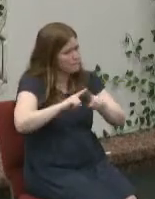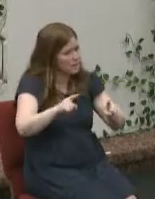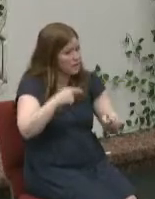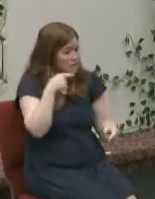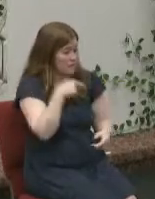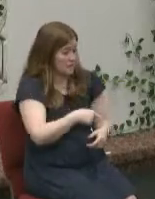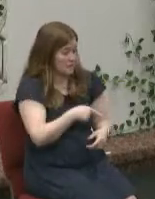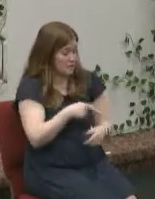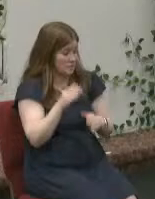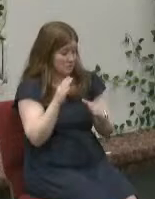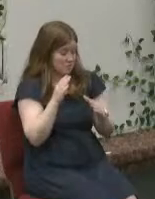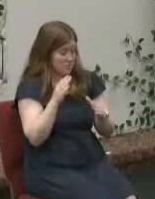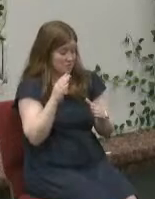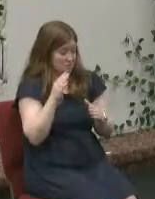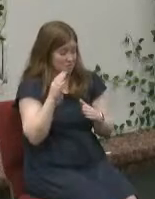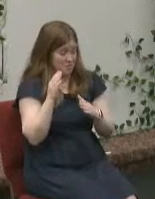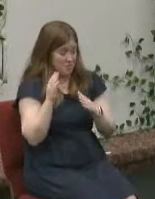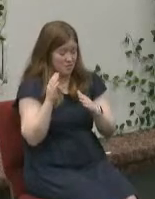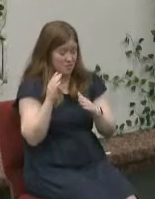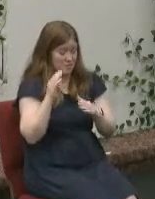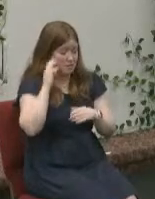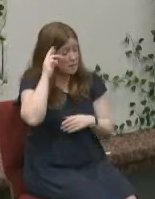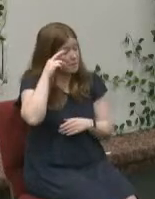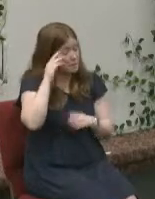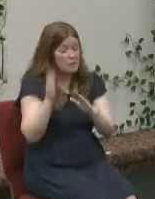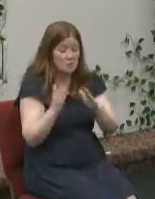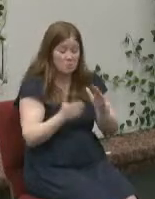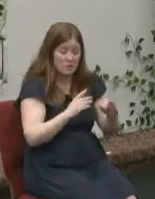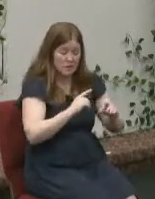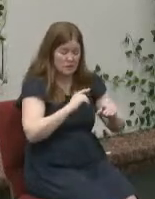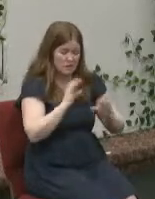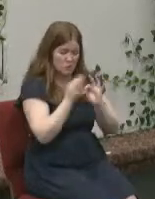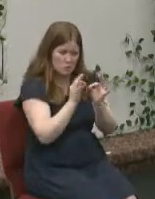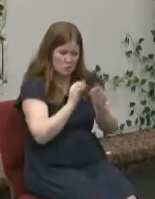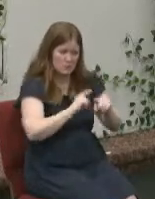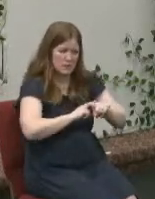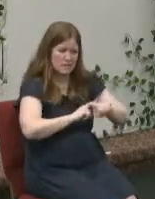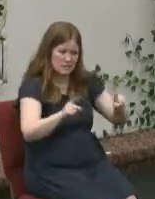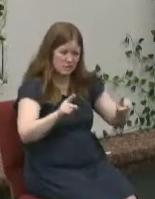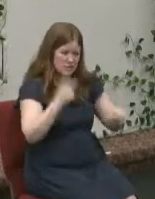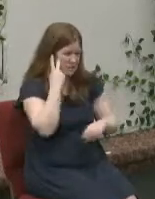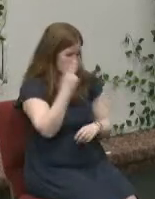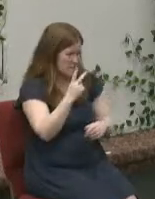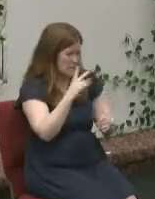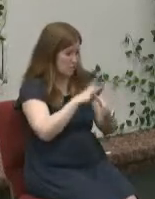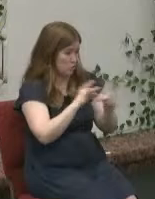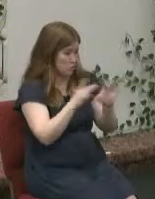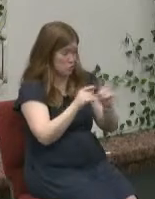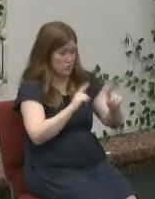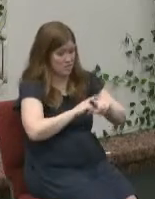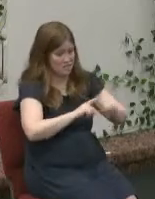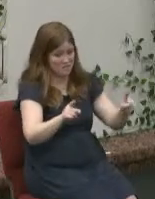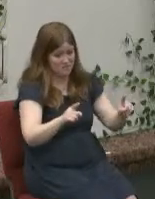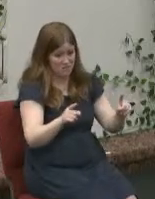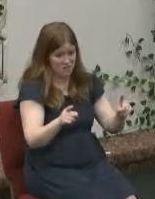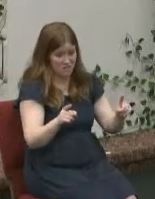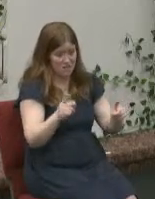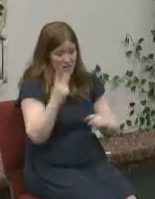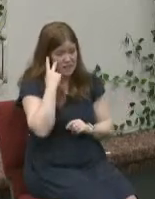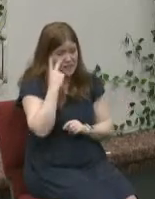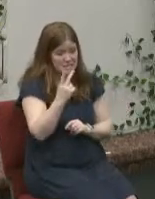is a purposely different interpretation as one author said it is a calculated